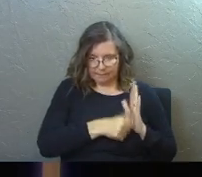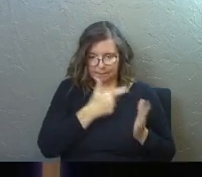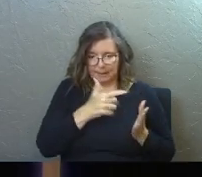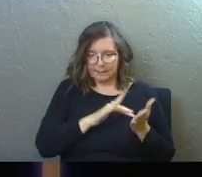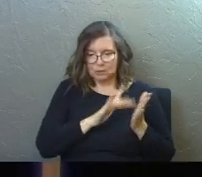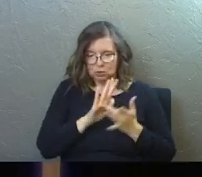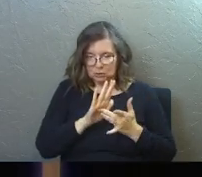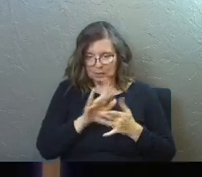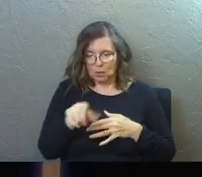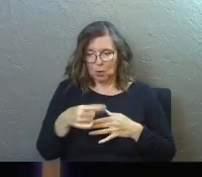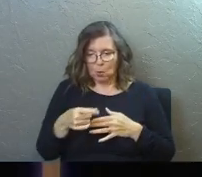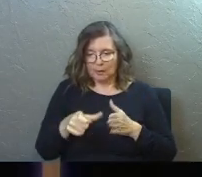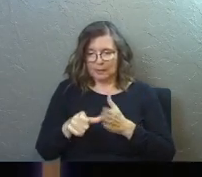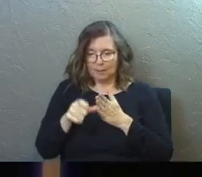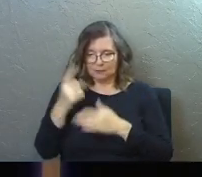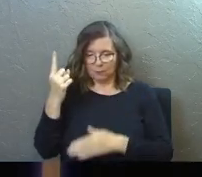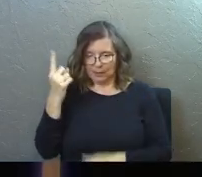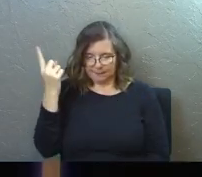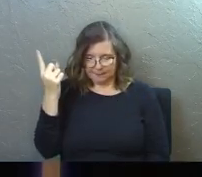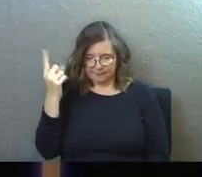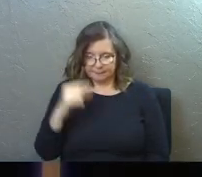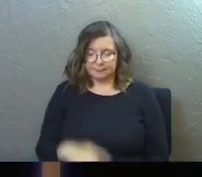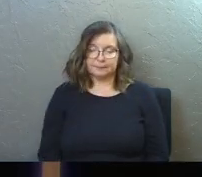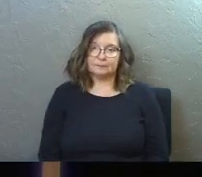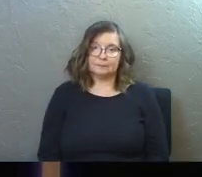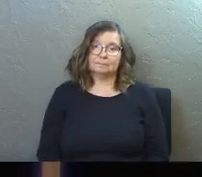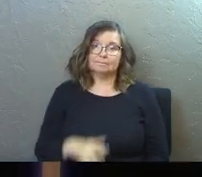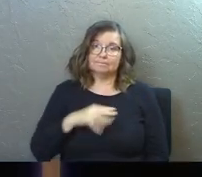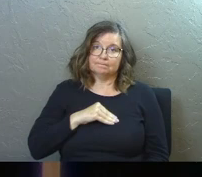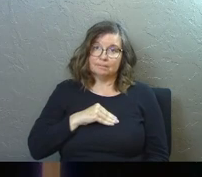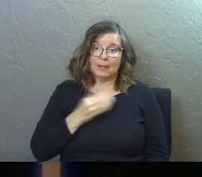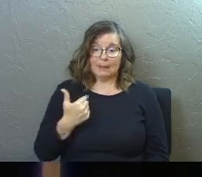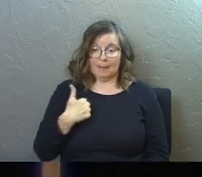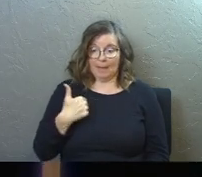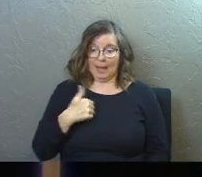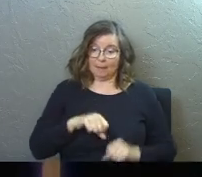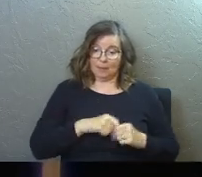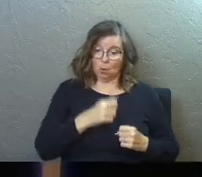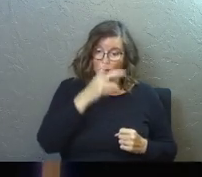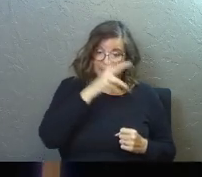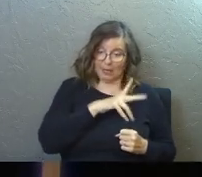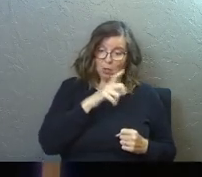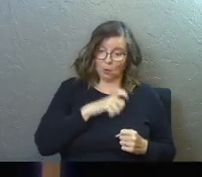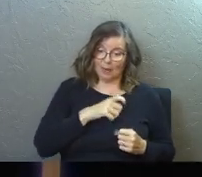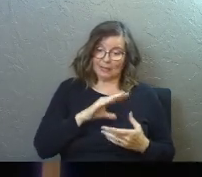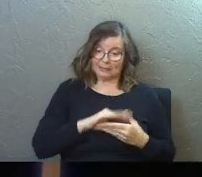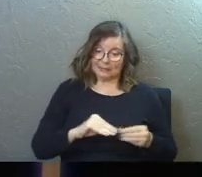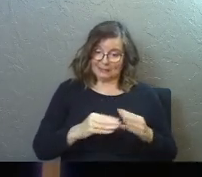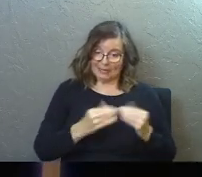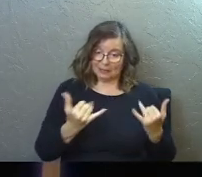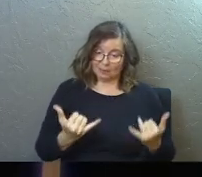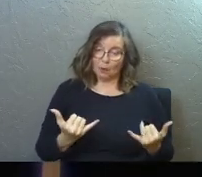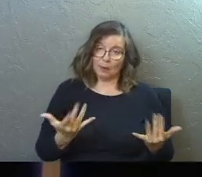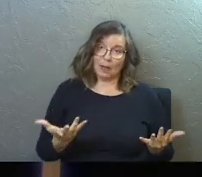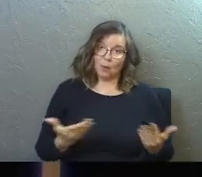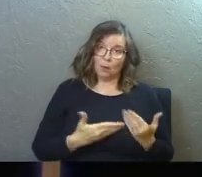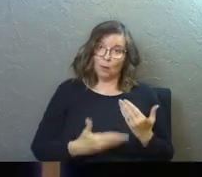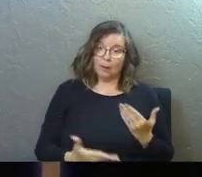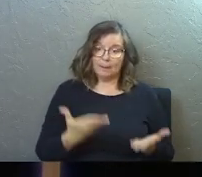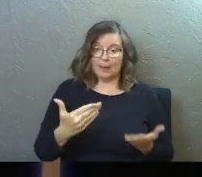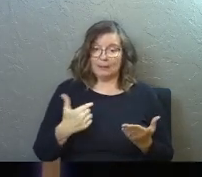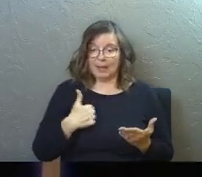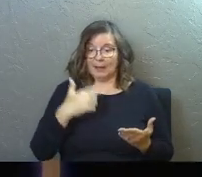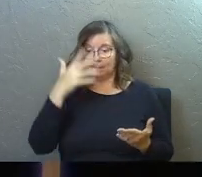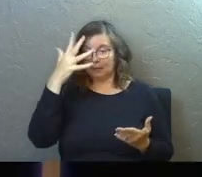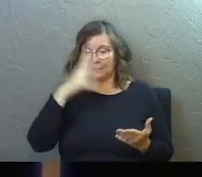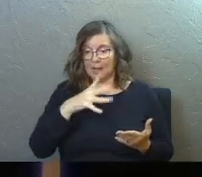Maybe Jesus is the only impressive one. And maybe I'm the broken guy who's got a testimony now. Maybe